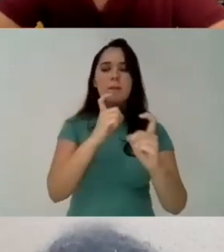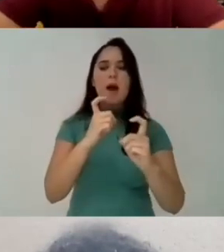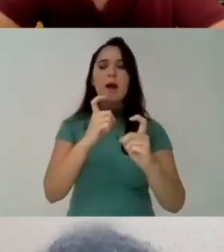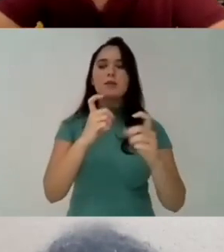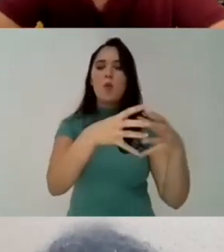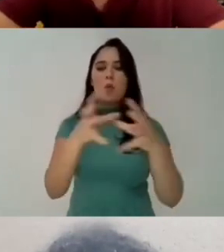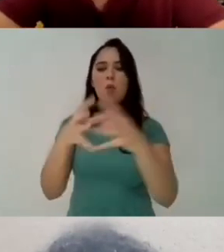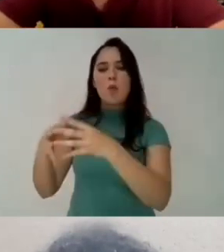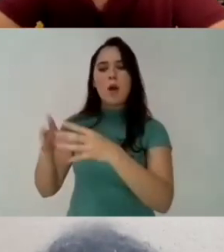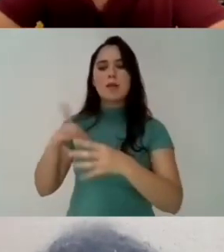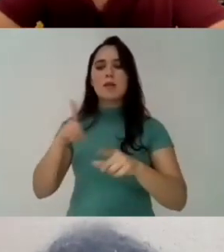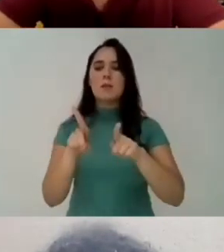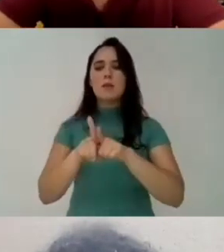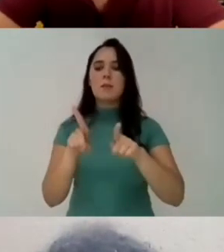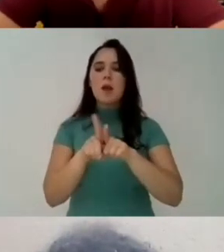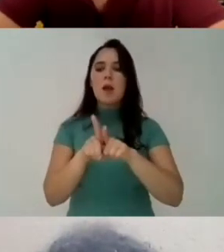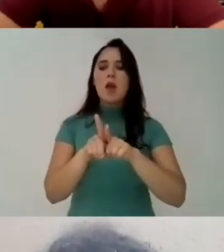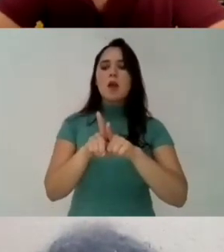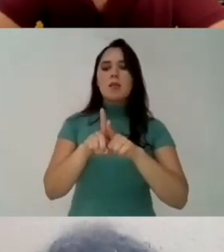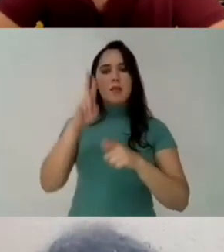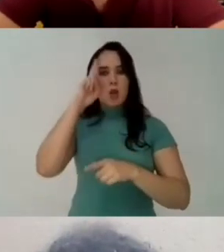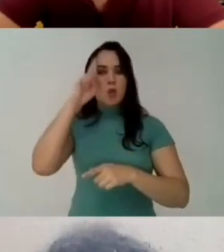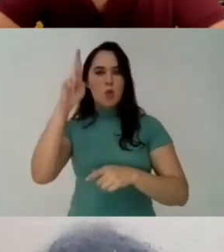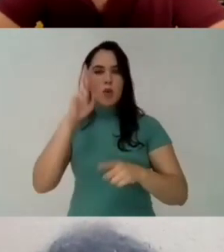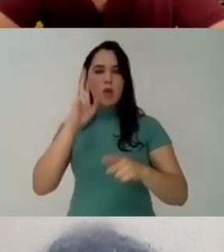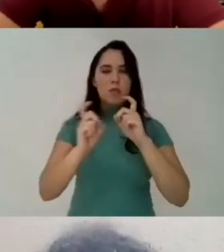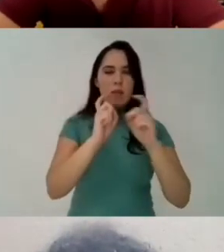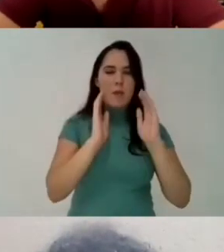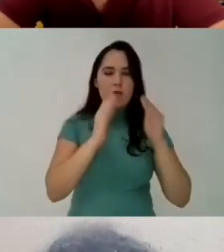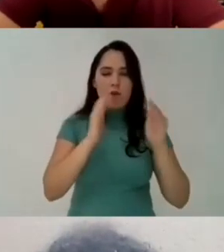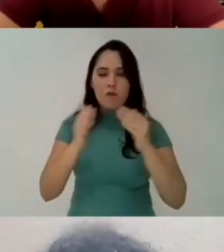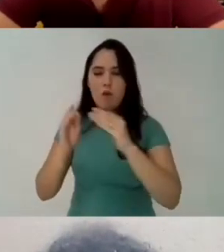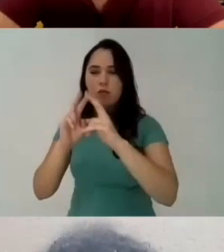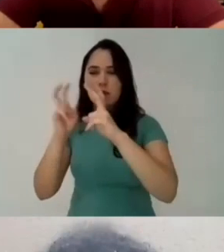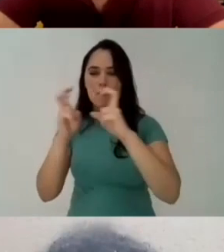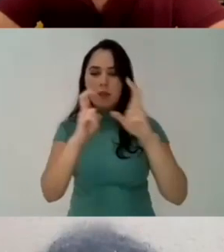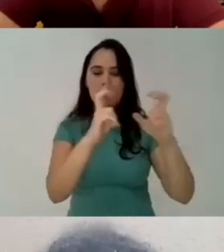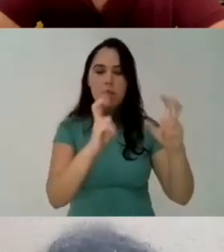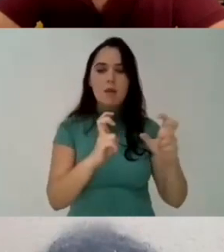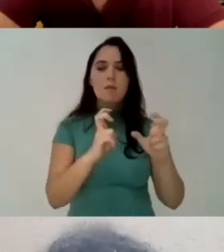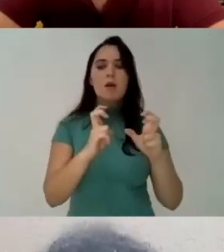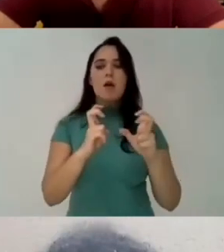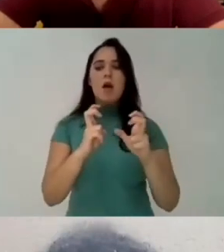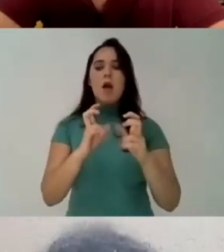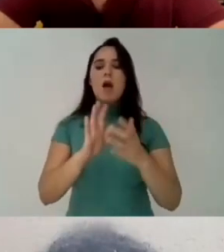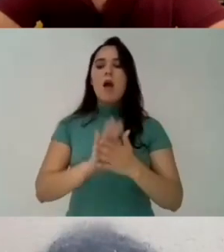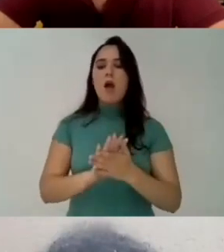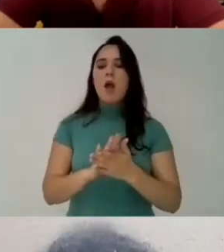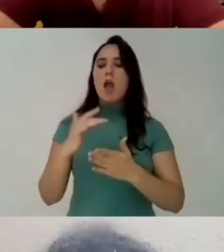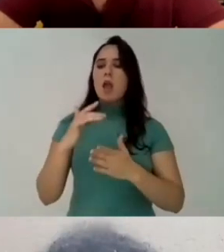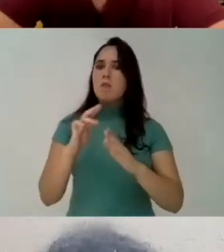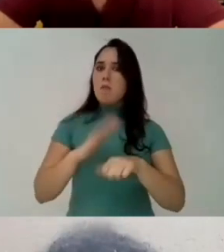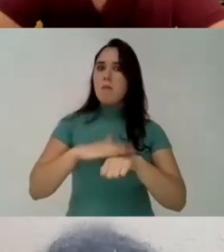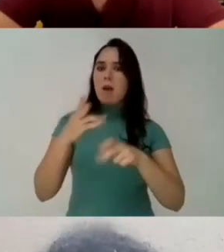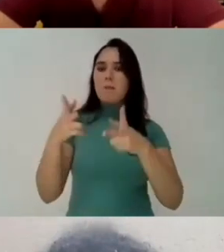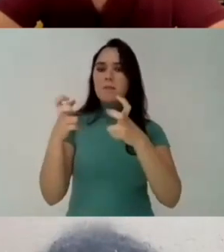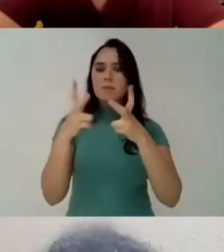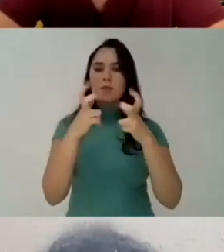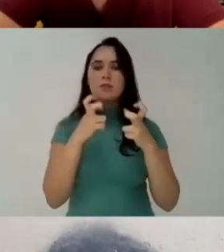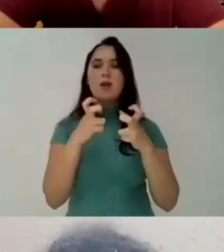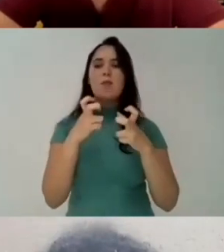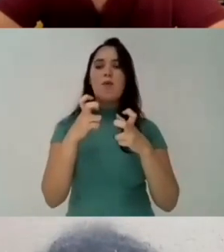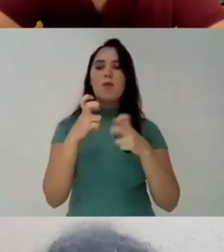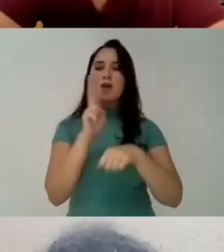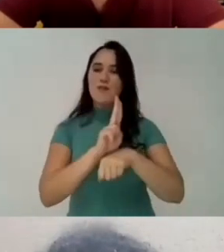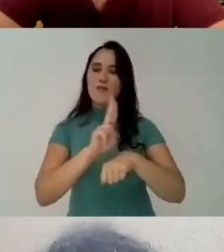area And I believe that this is quite serious So this debate needs